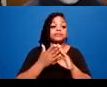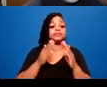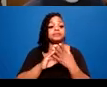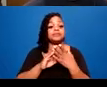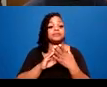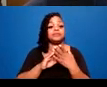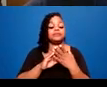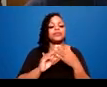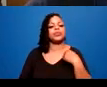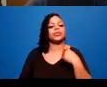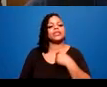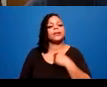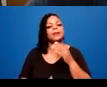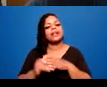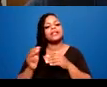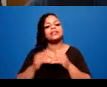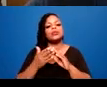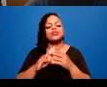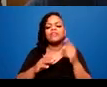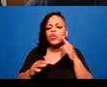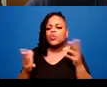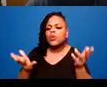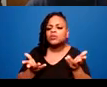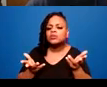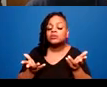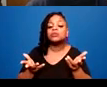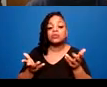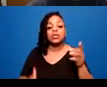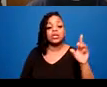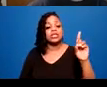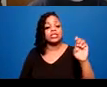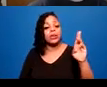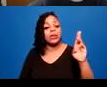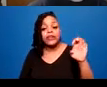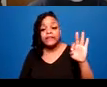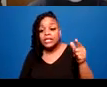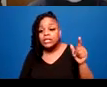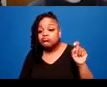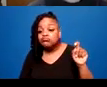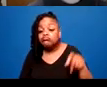to share experiences, to share the load or the burden, to feel less alone,